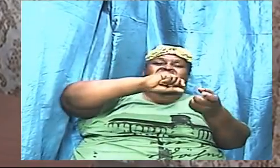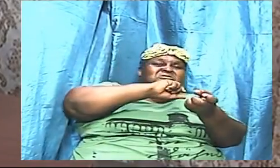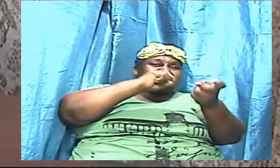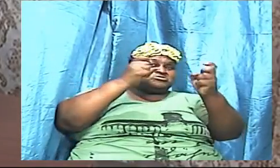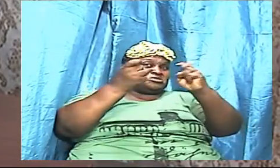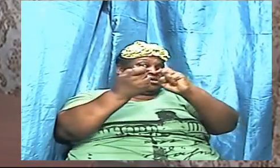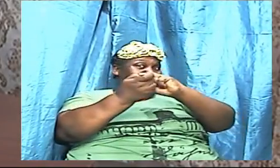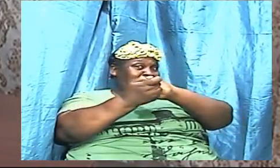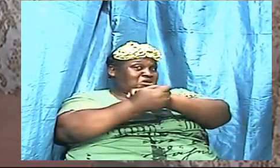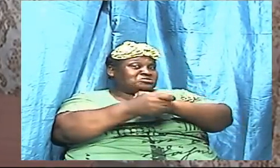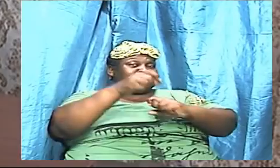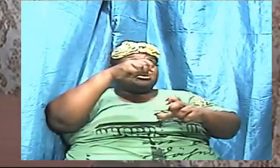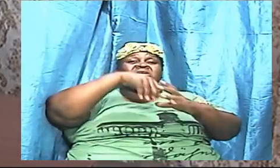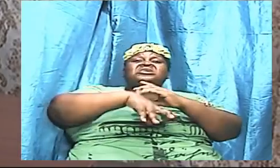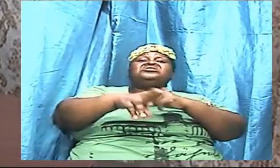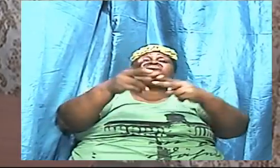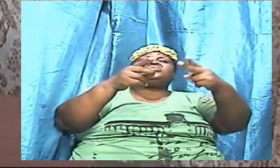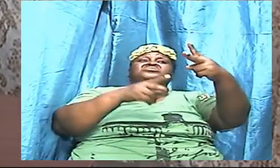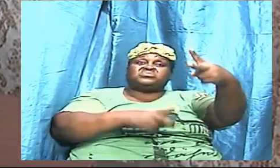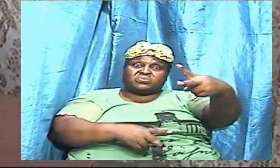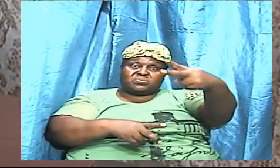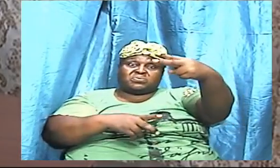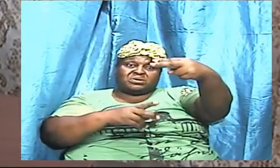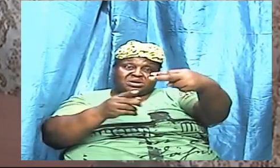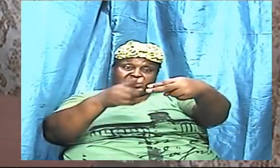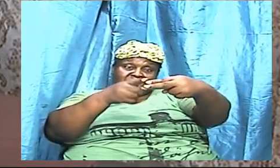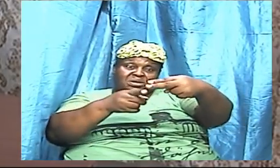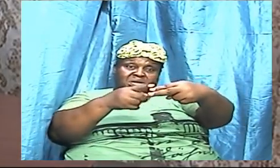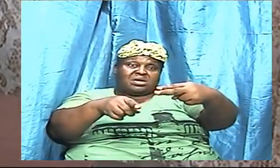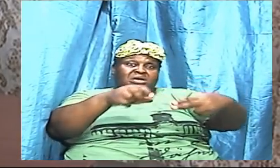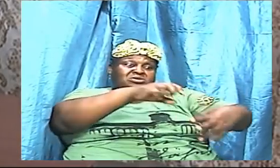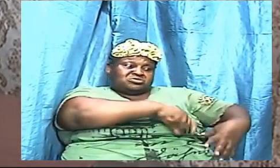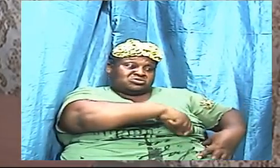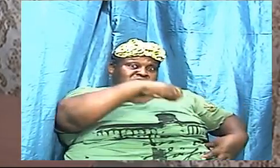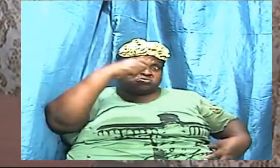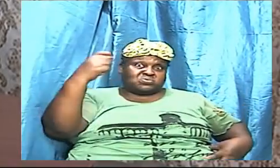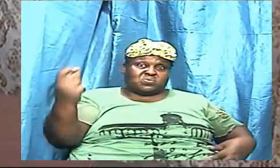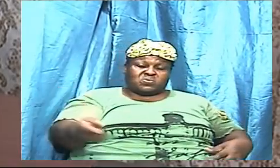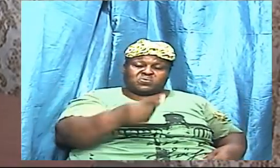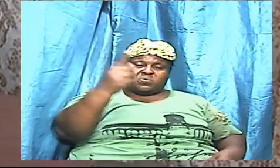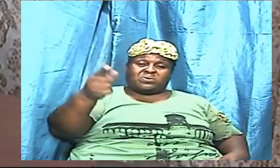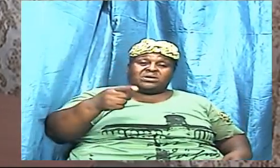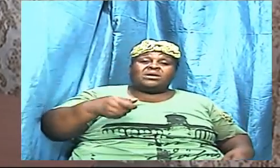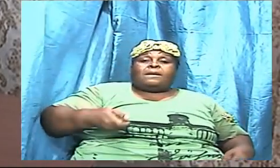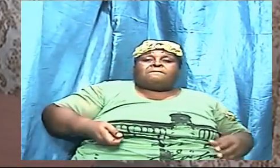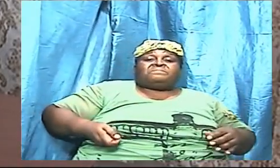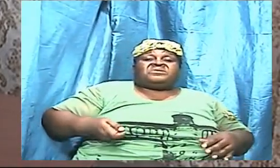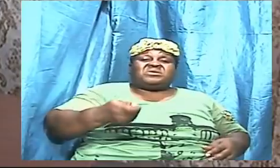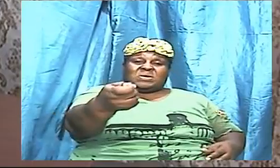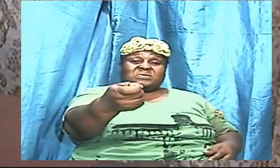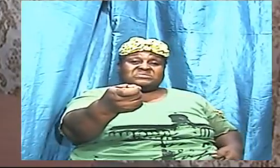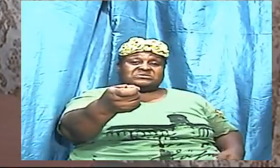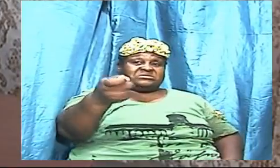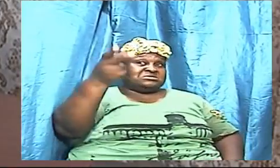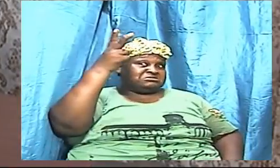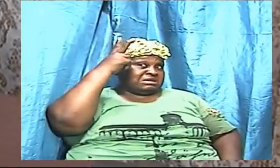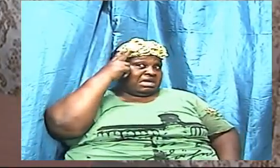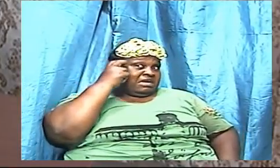pierce the adversary and notice when Jesus used the word and the adversary in Matthew 4 here